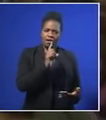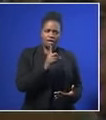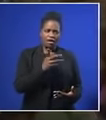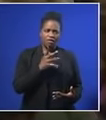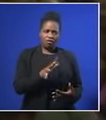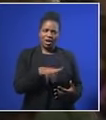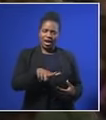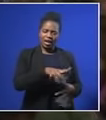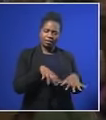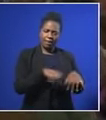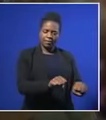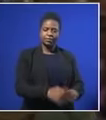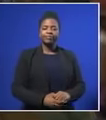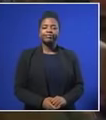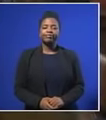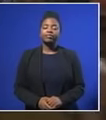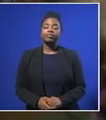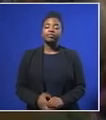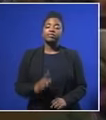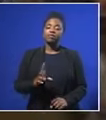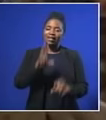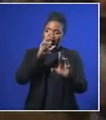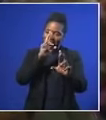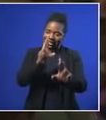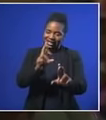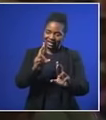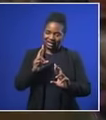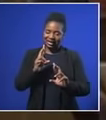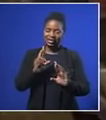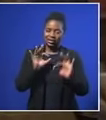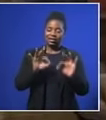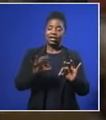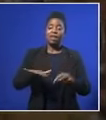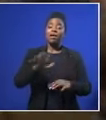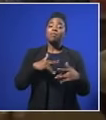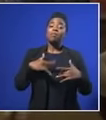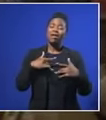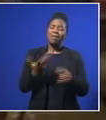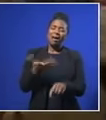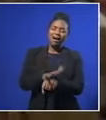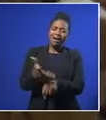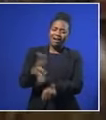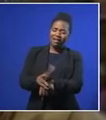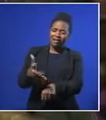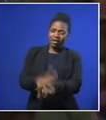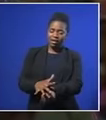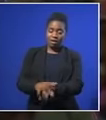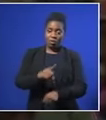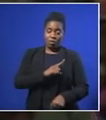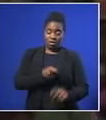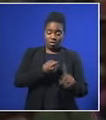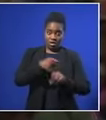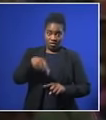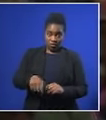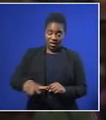So to bestow dignity and honour to the departed, to those who lost their lives fighting for this land,